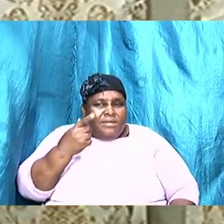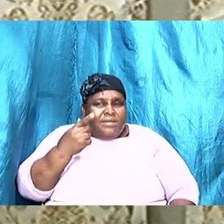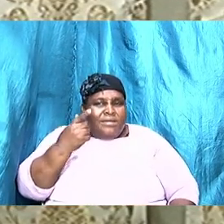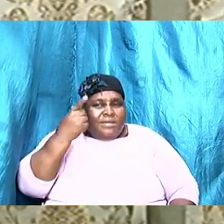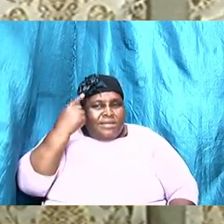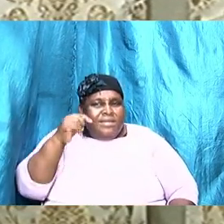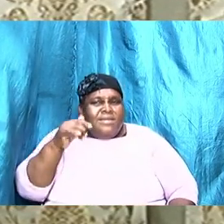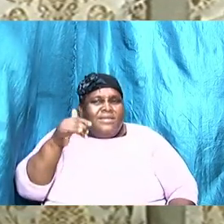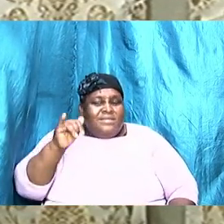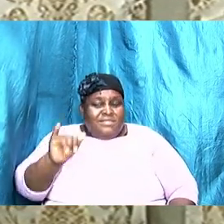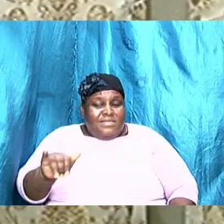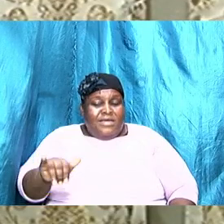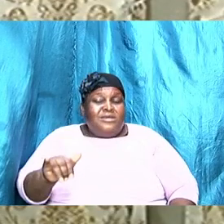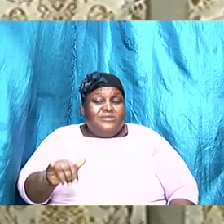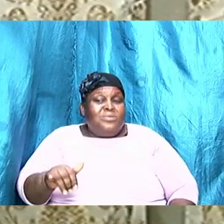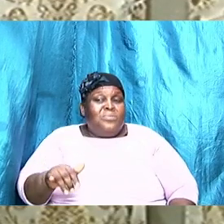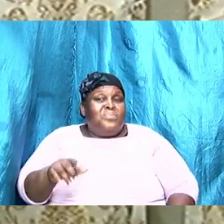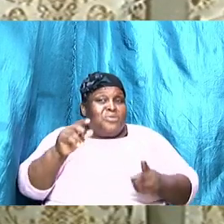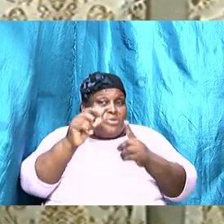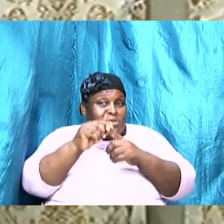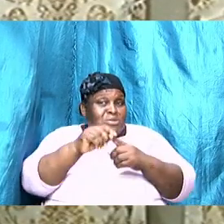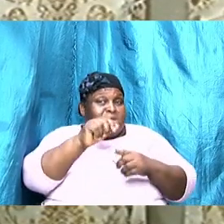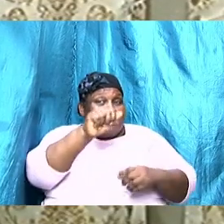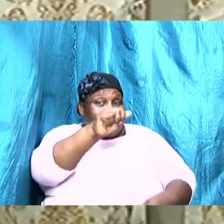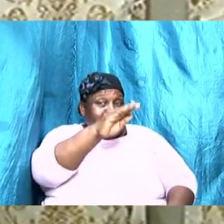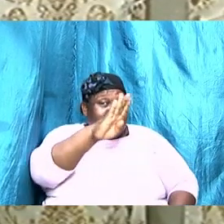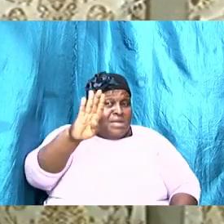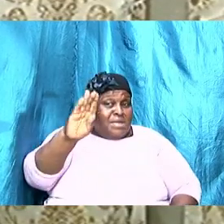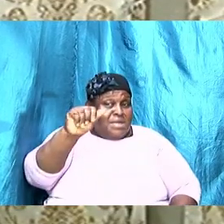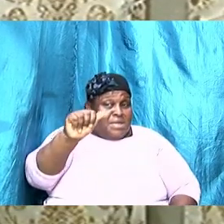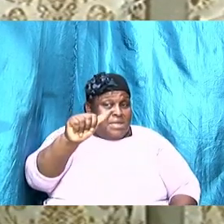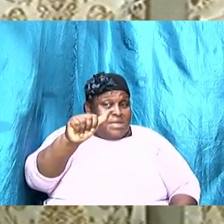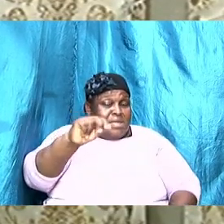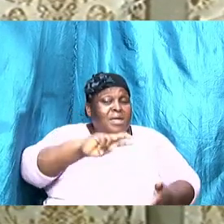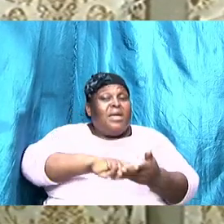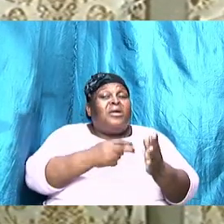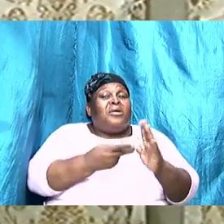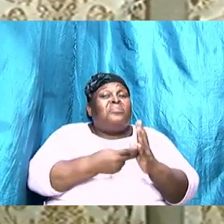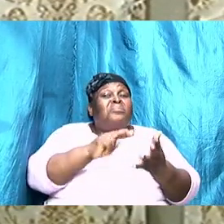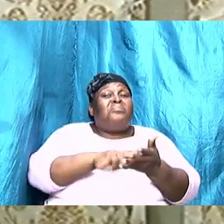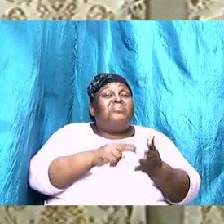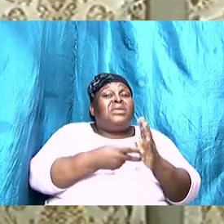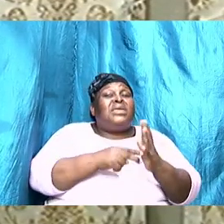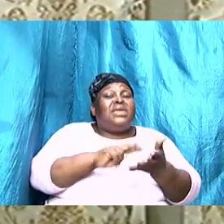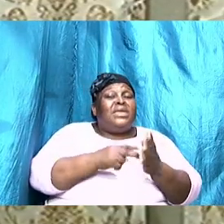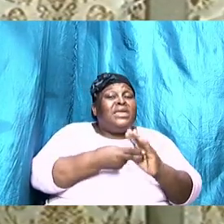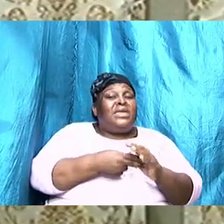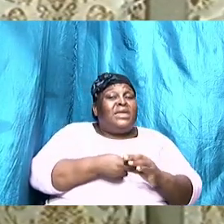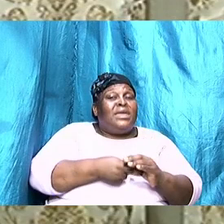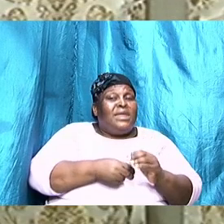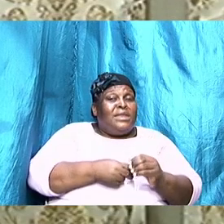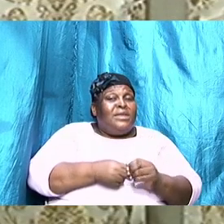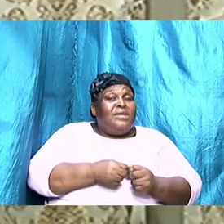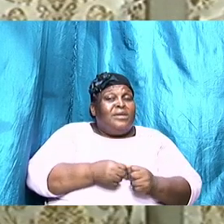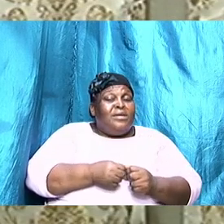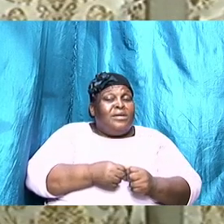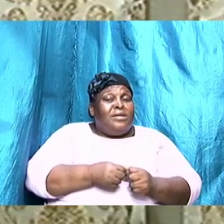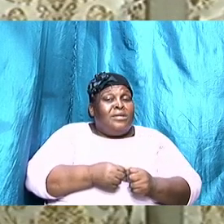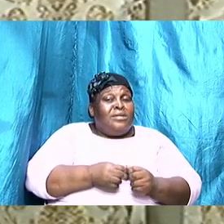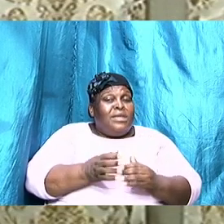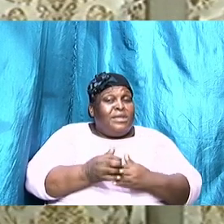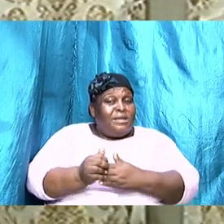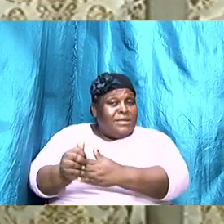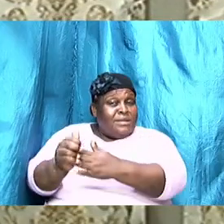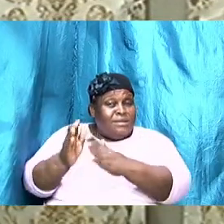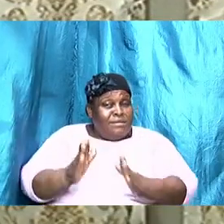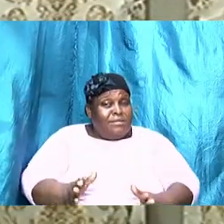that word Abba means source and without knowing it sometimes you would be surprised to